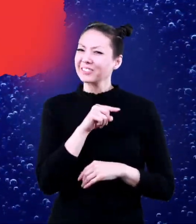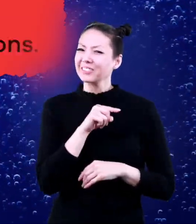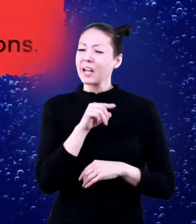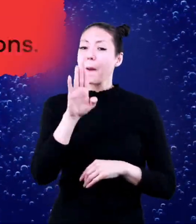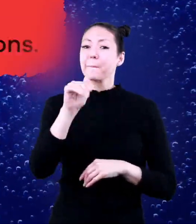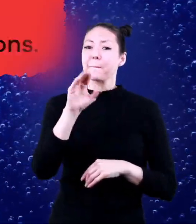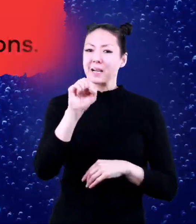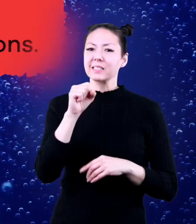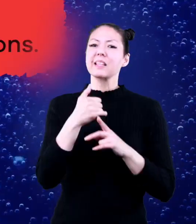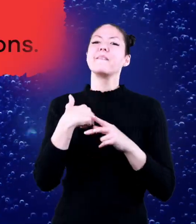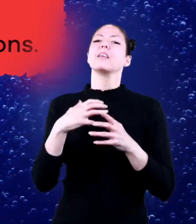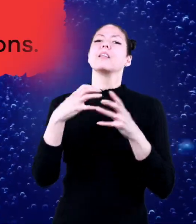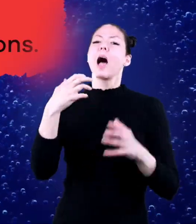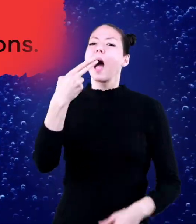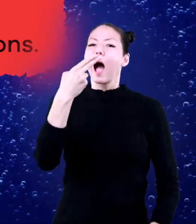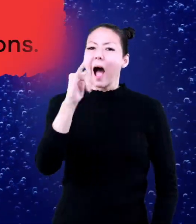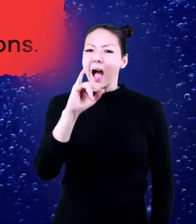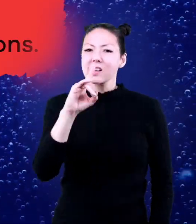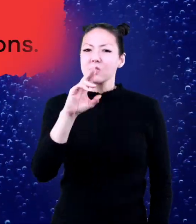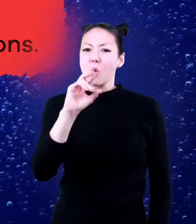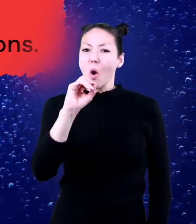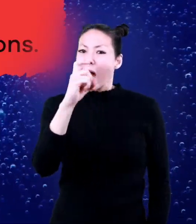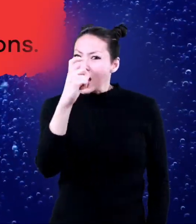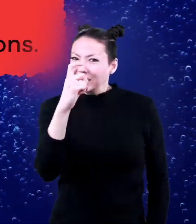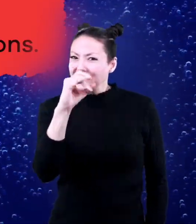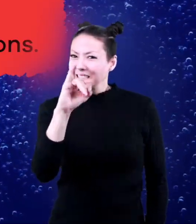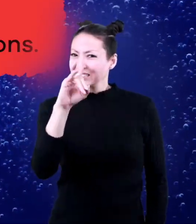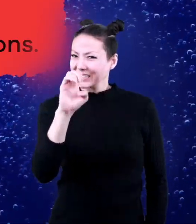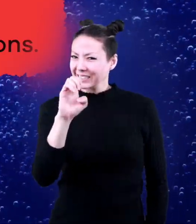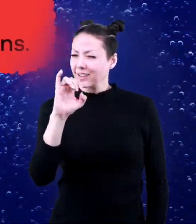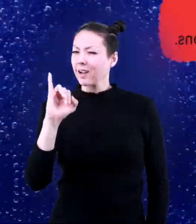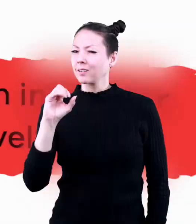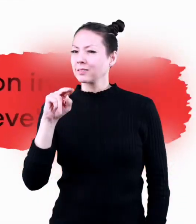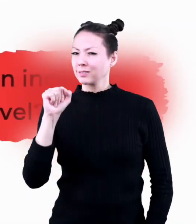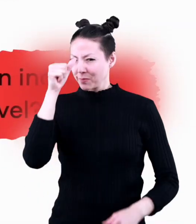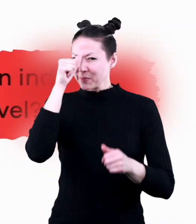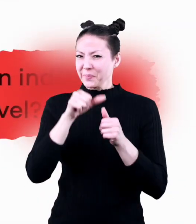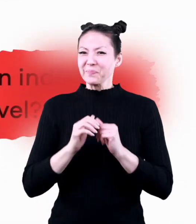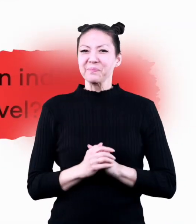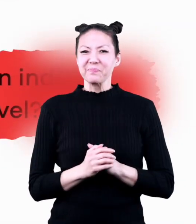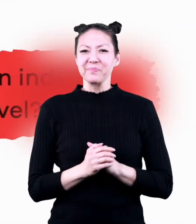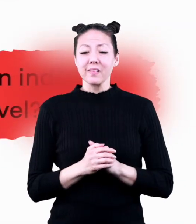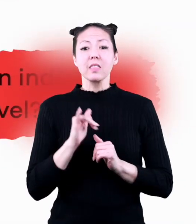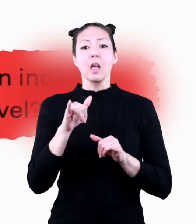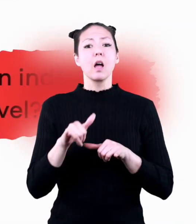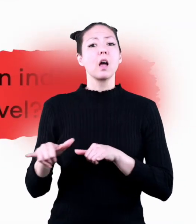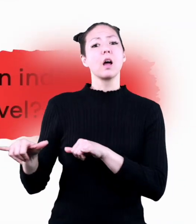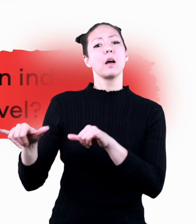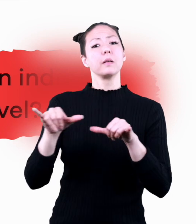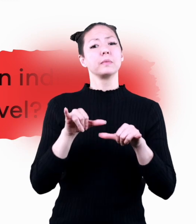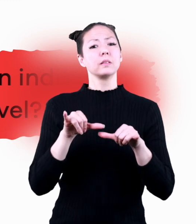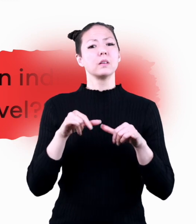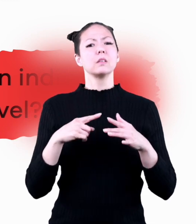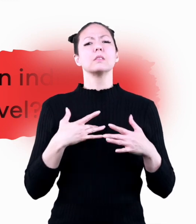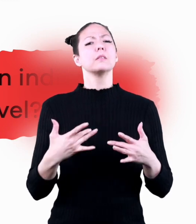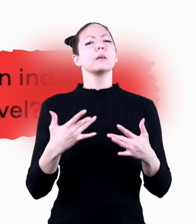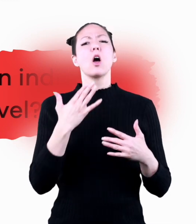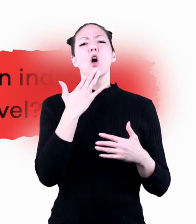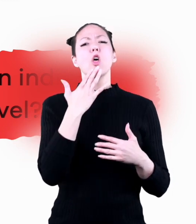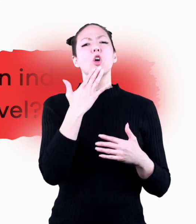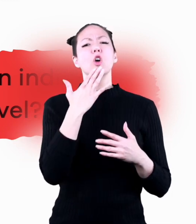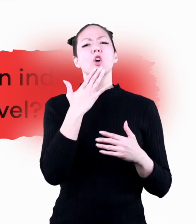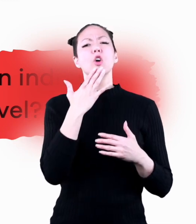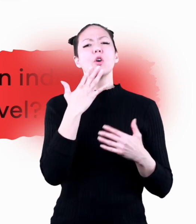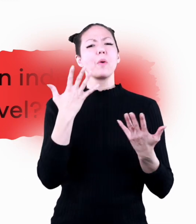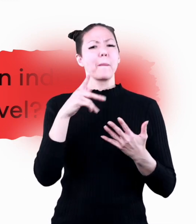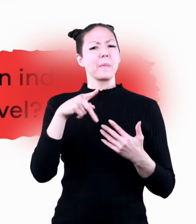bases have lots of hydroxide ions what is the name of the most common indicator to